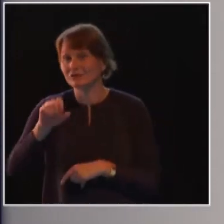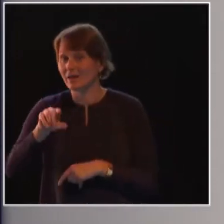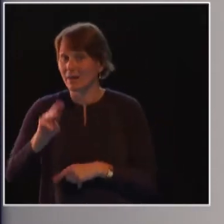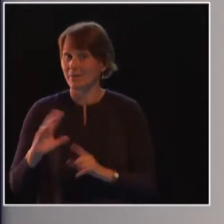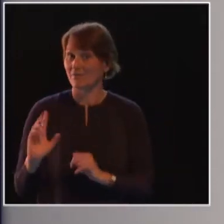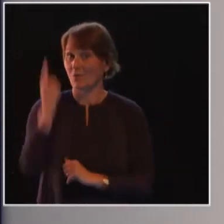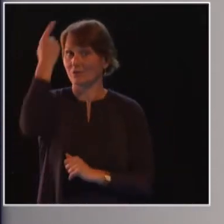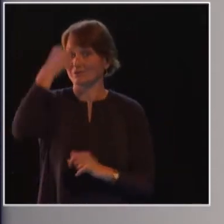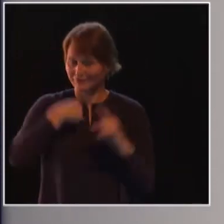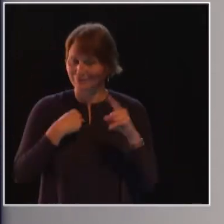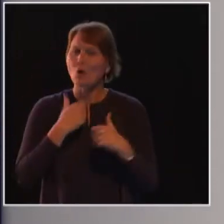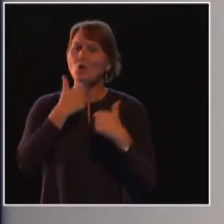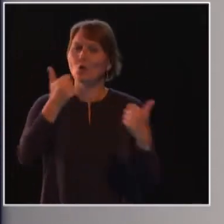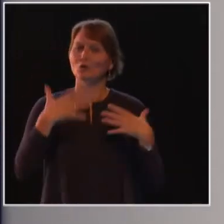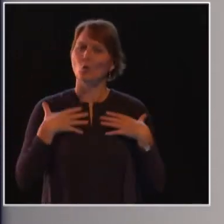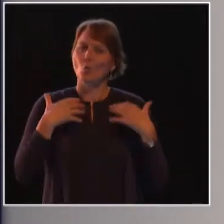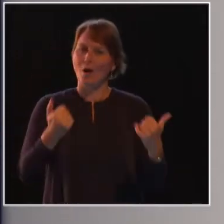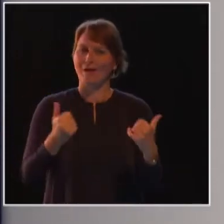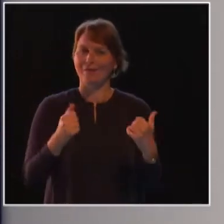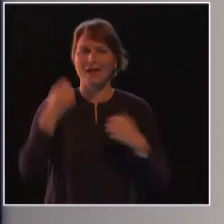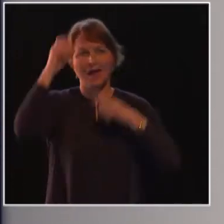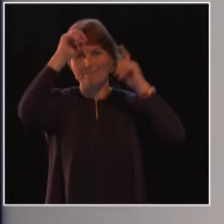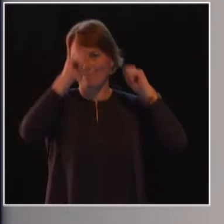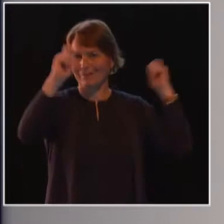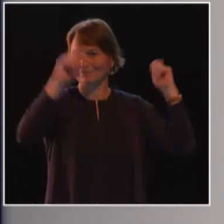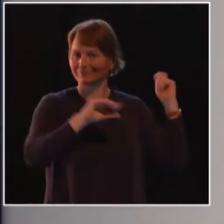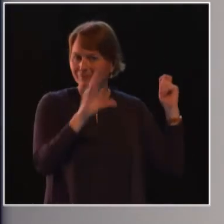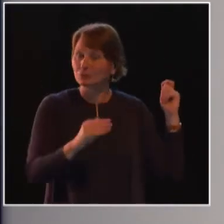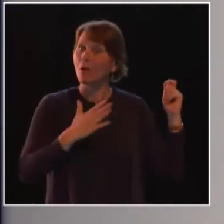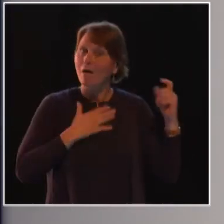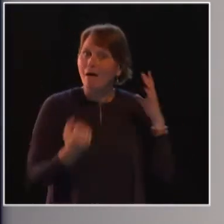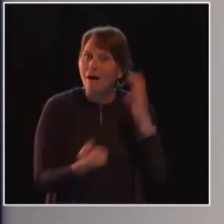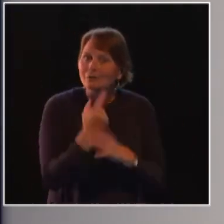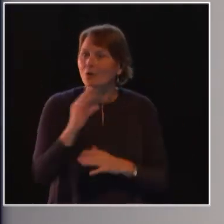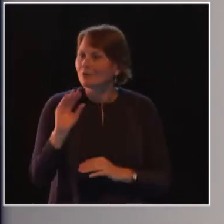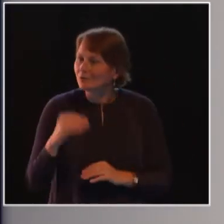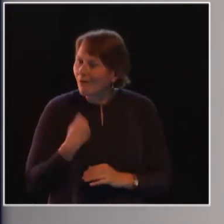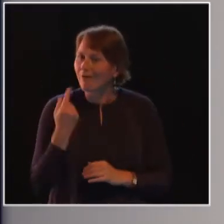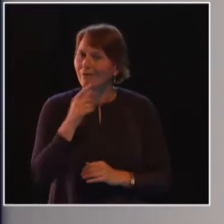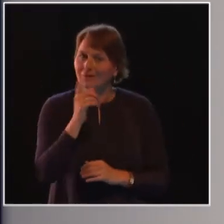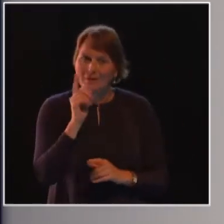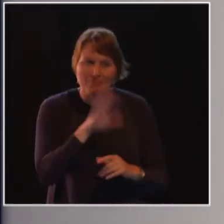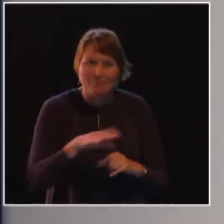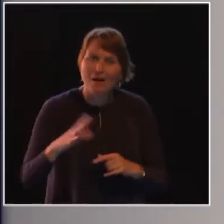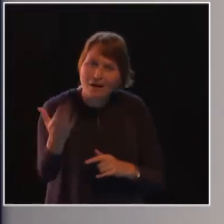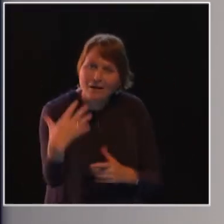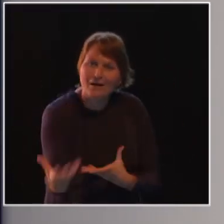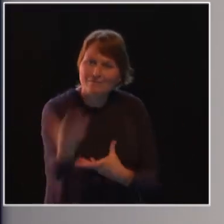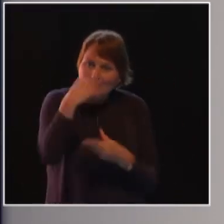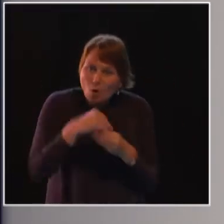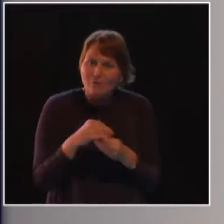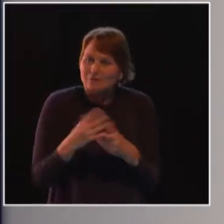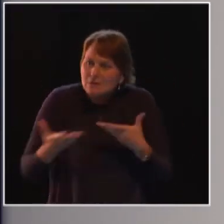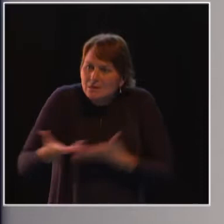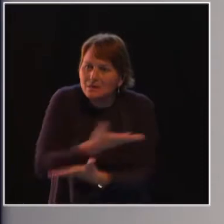goodwill ambassador for Africa, it's an opportunity for us to mobilize young people so that they can be part of this conversation. I think one of the